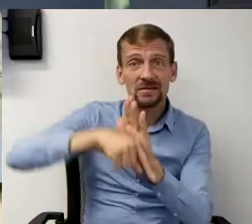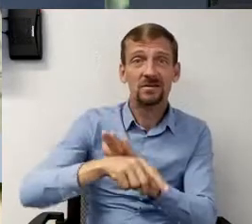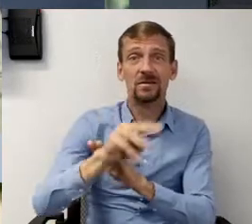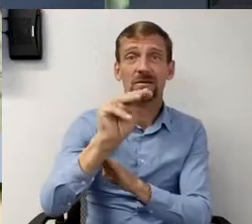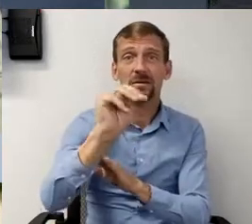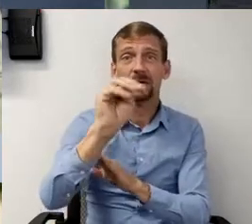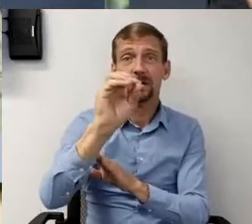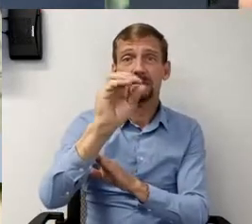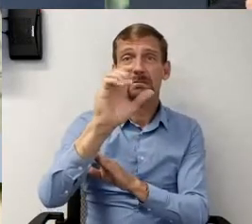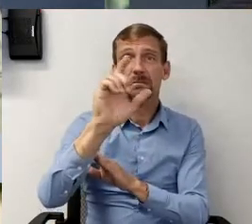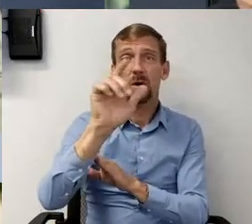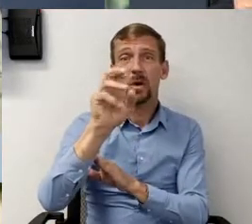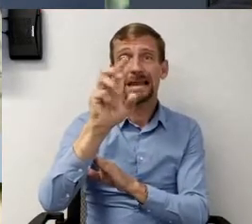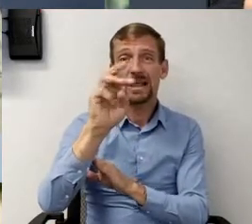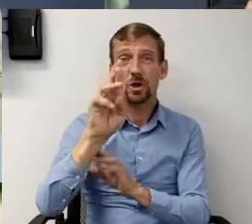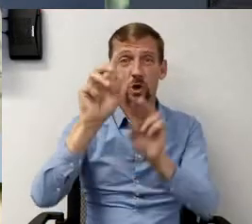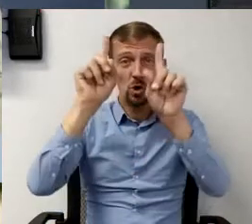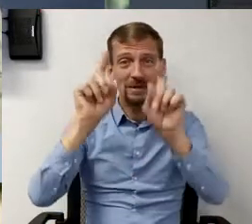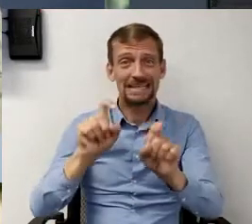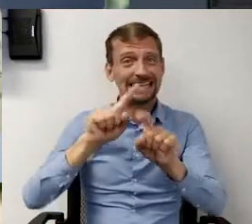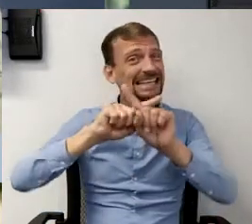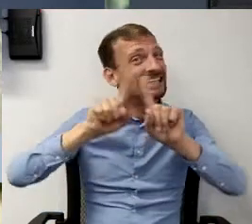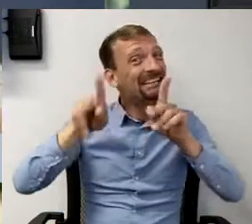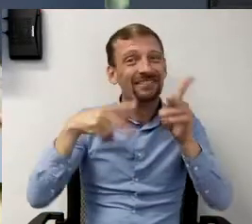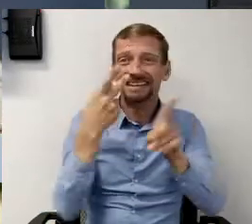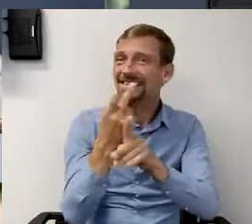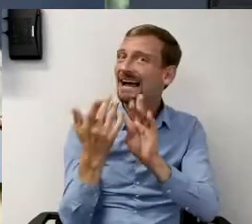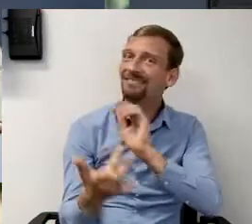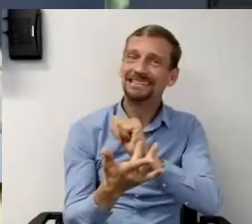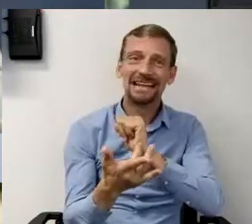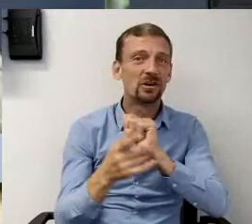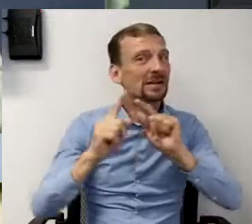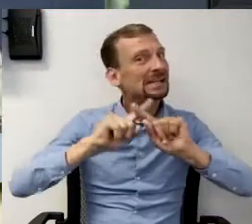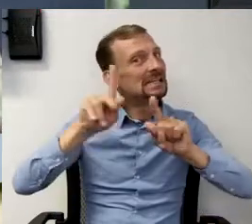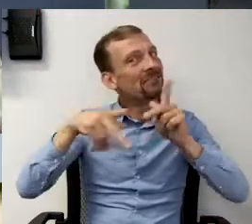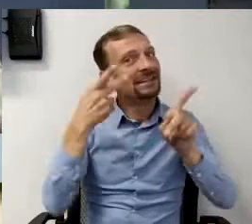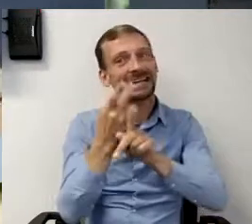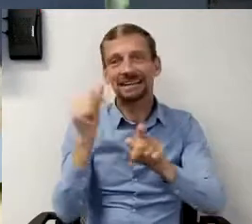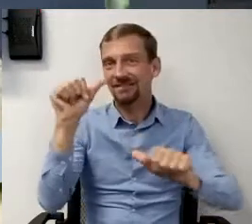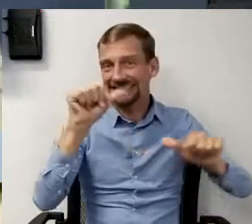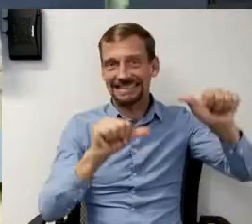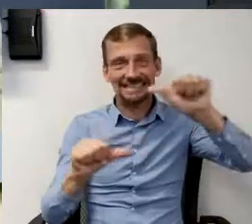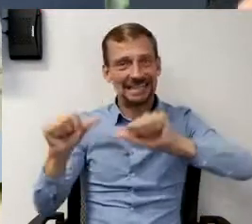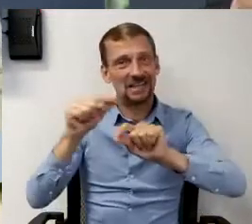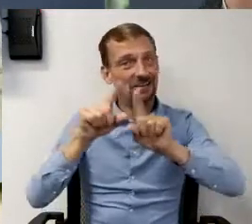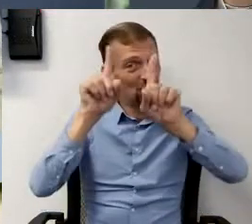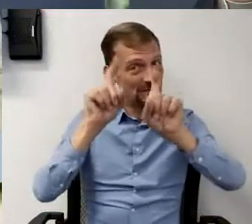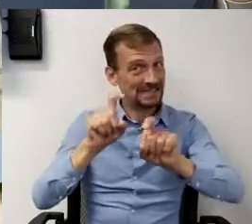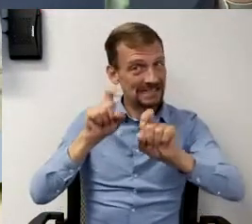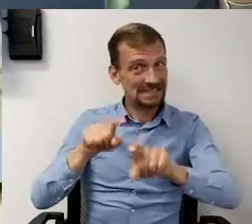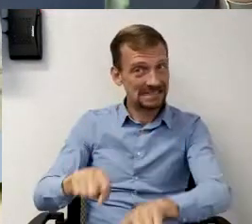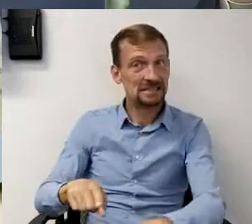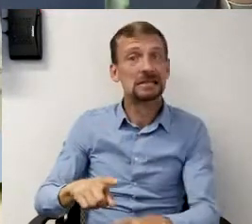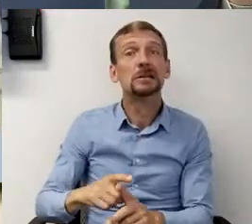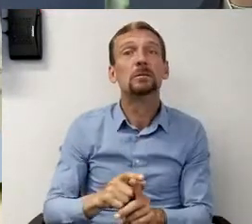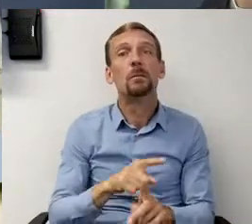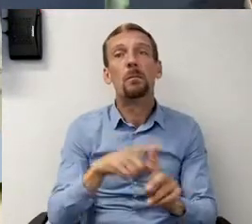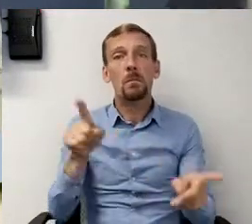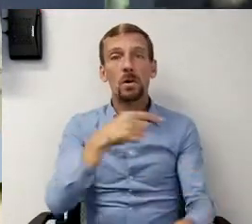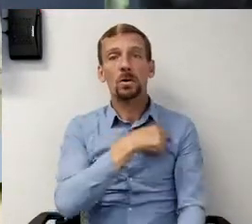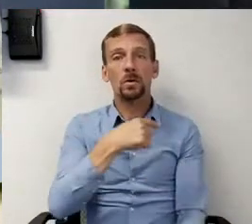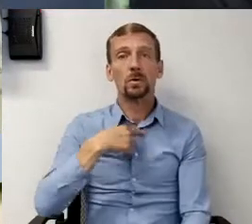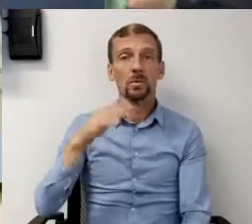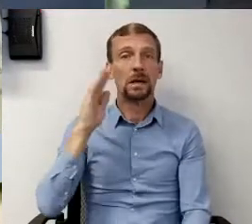It uses a different technology, a different science, to test it. But we, we will